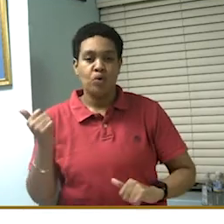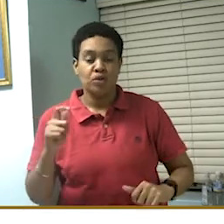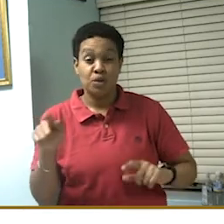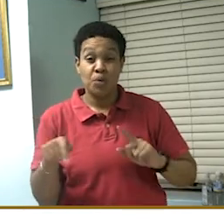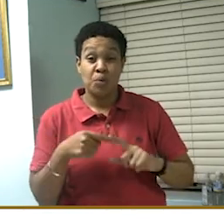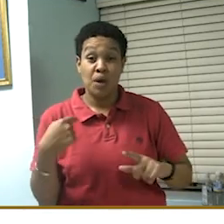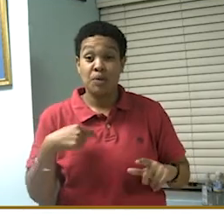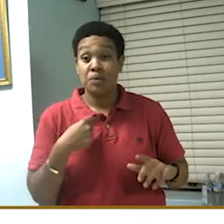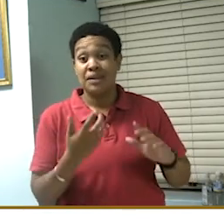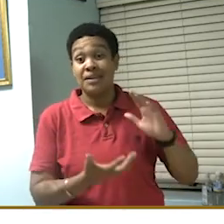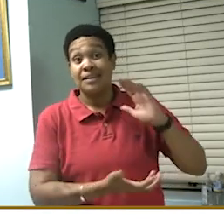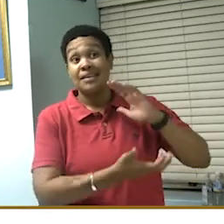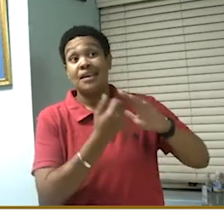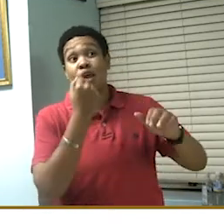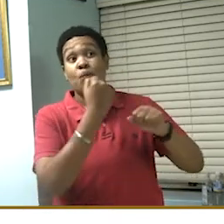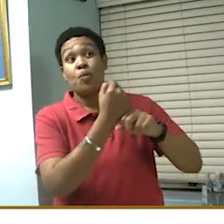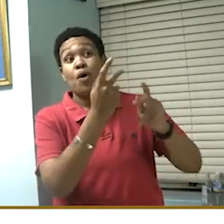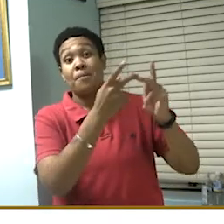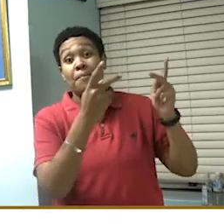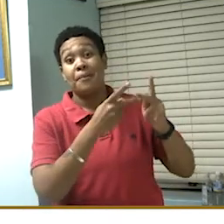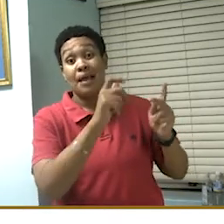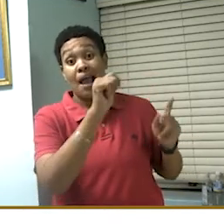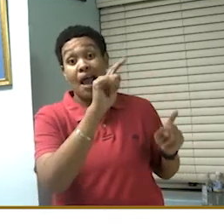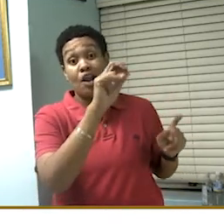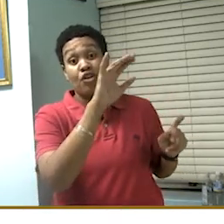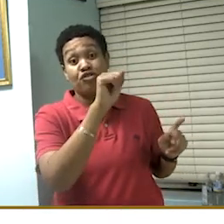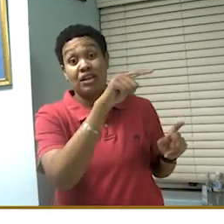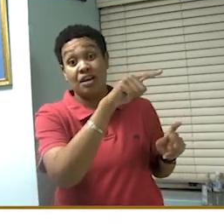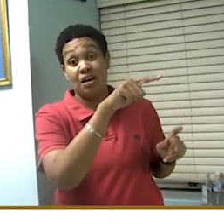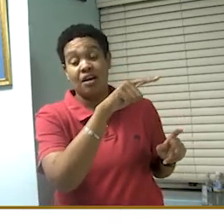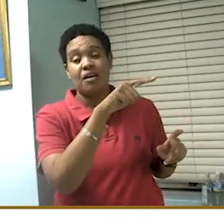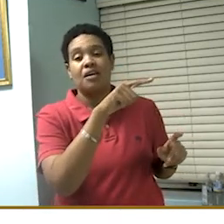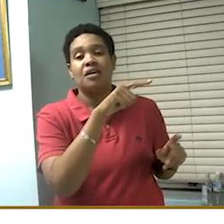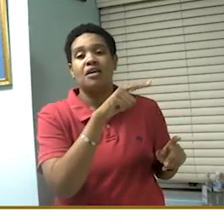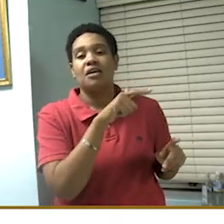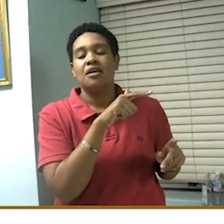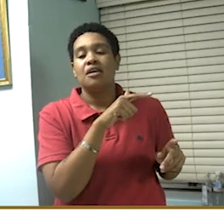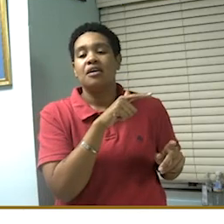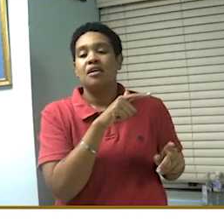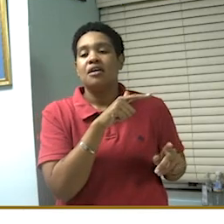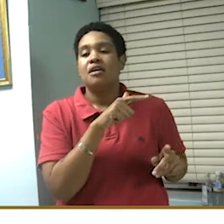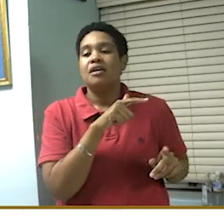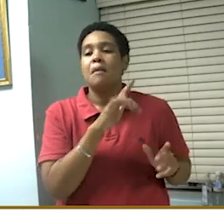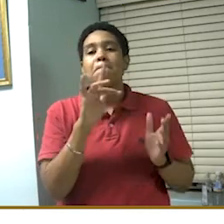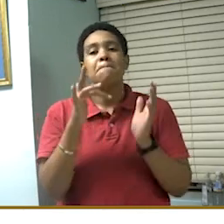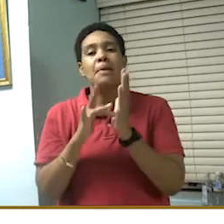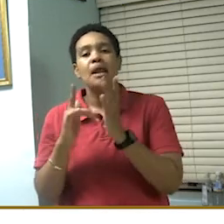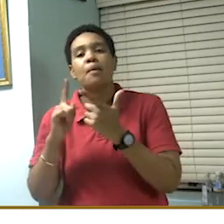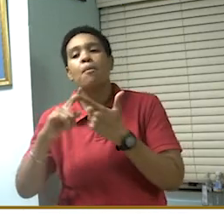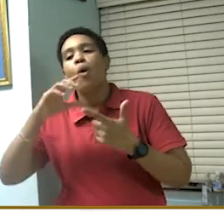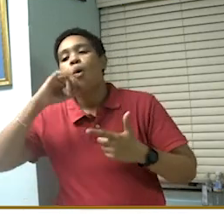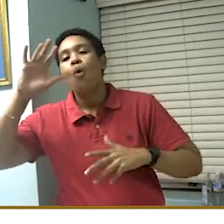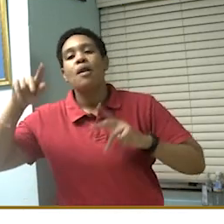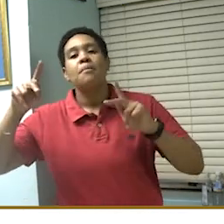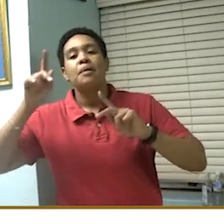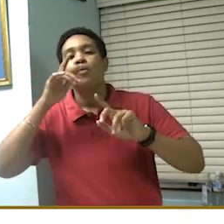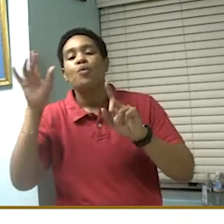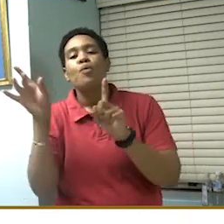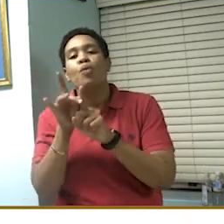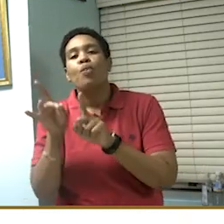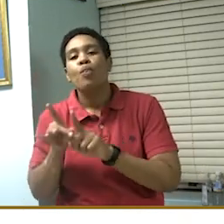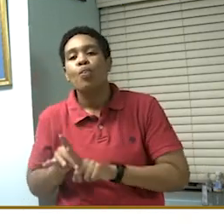we take out the workplace cluster, then it's middle and older persons who are